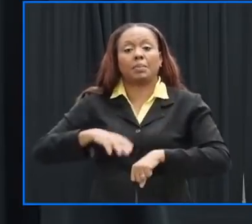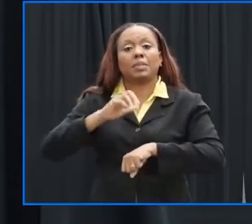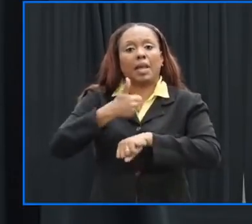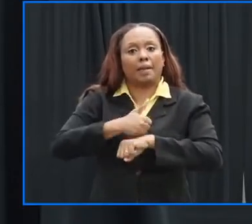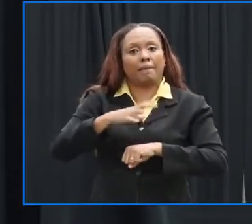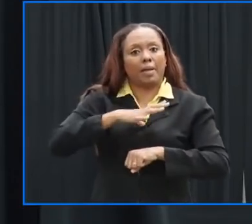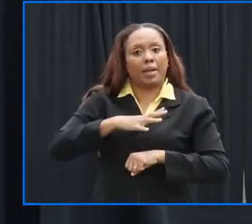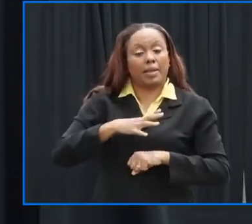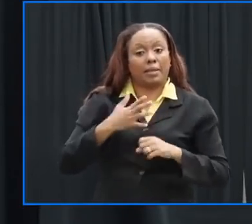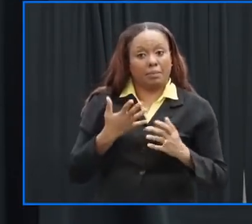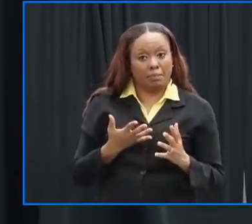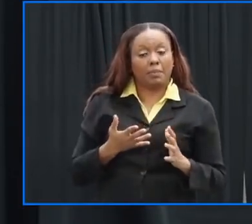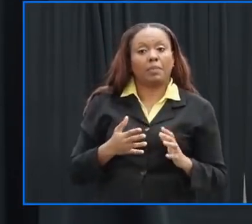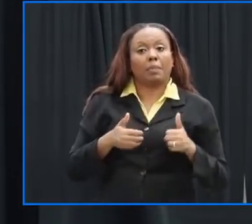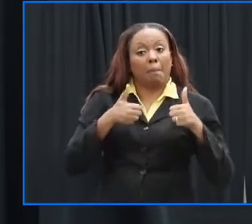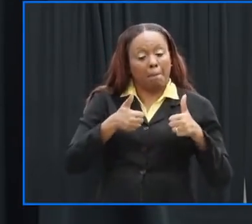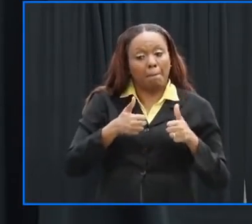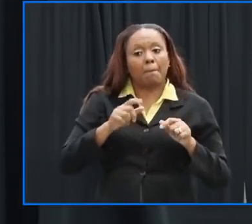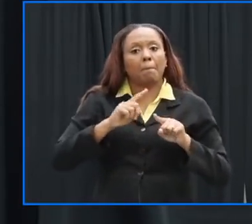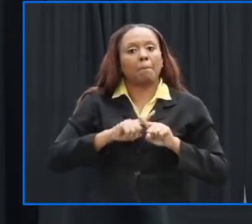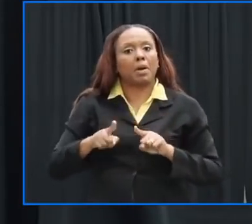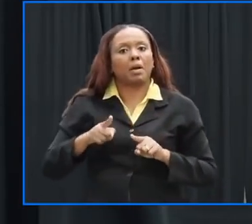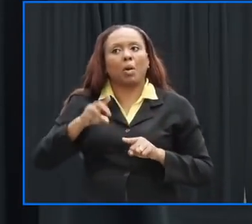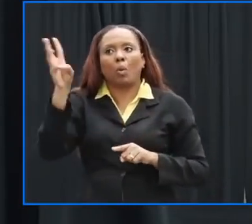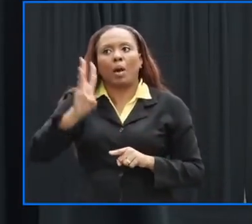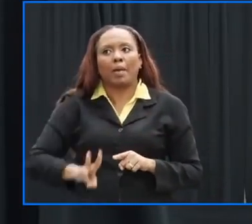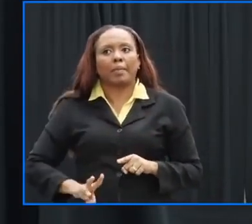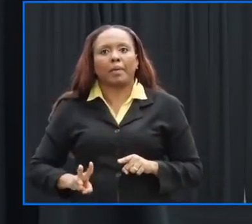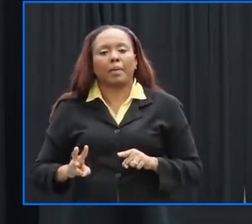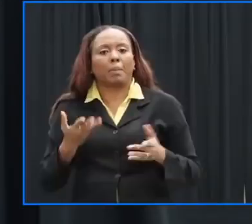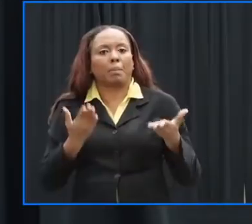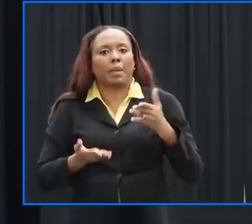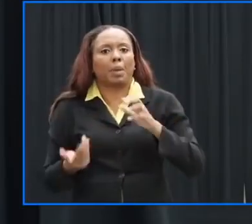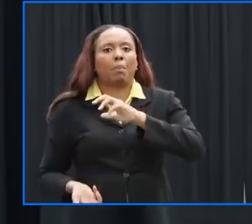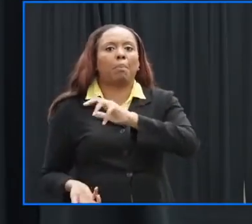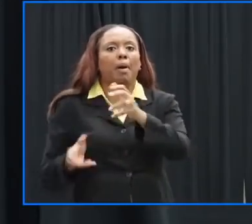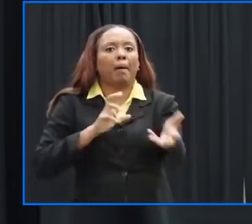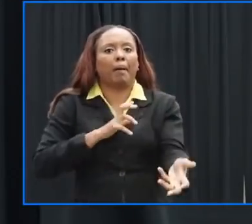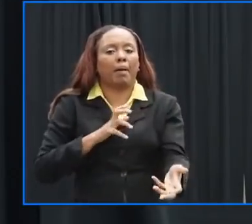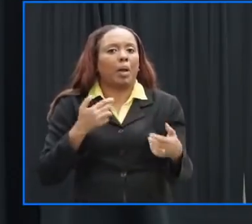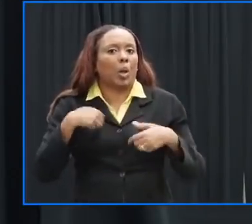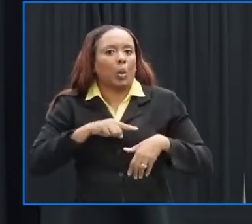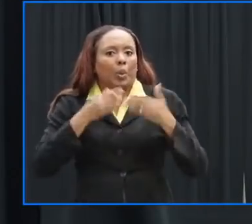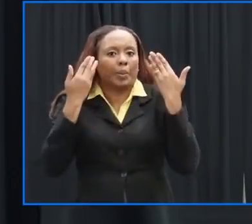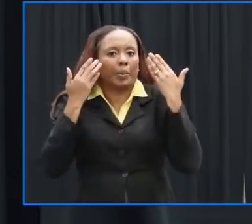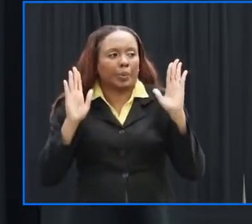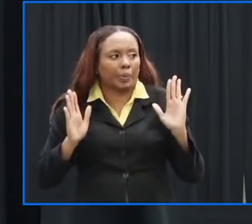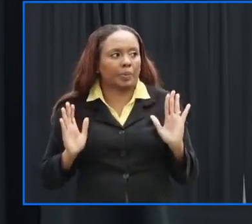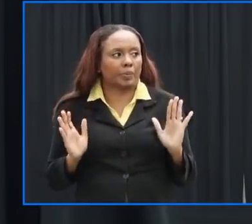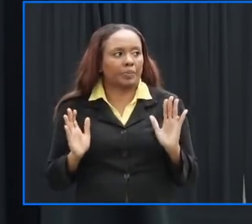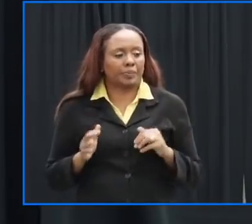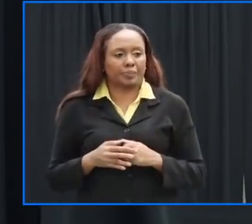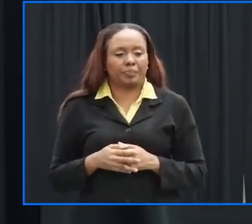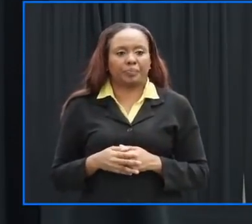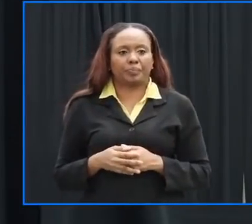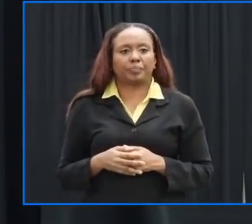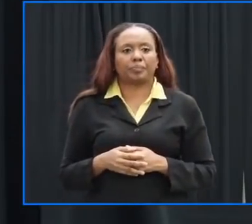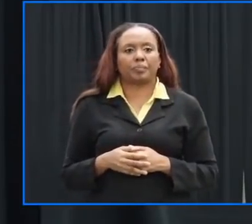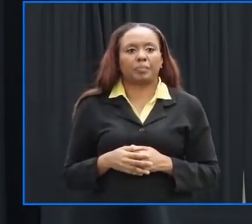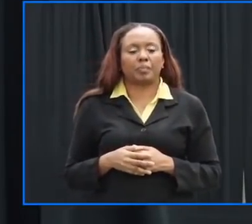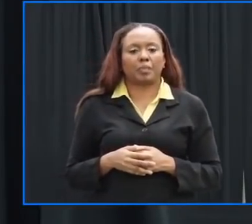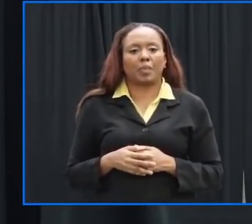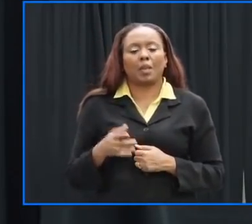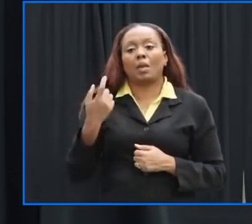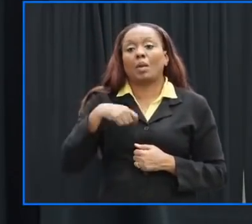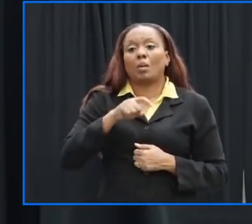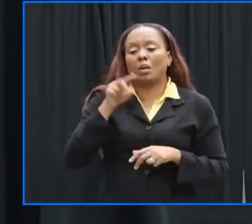lastly we have been monitoring all of what we will call